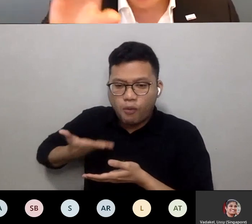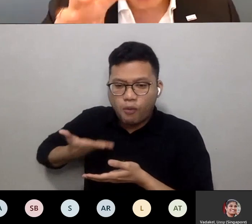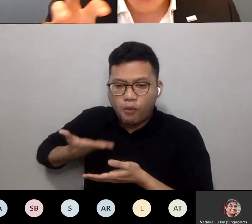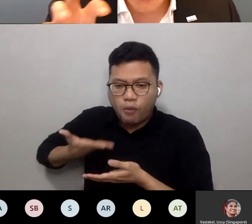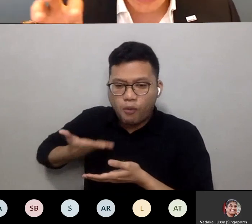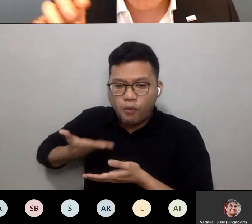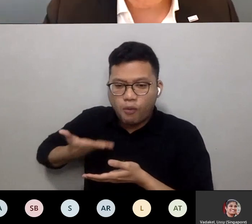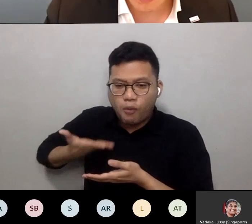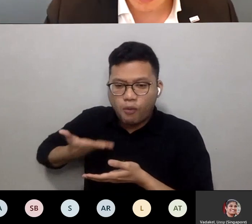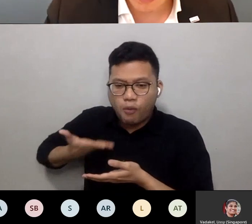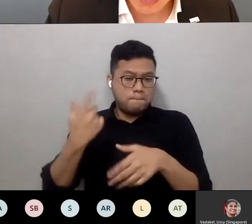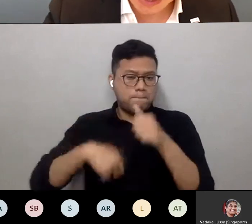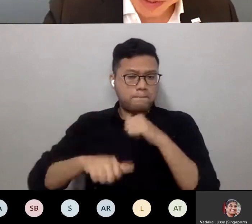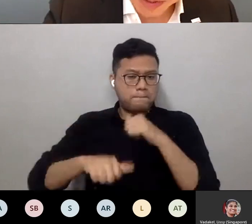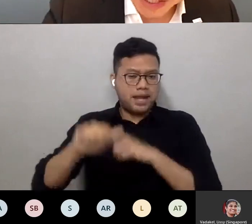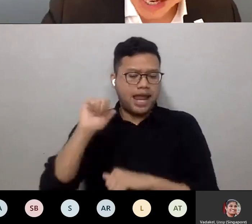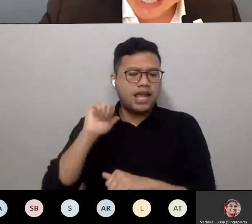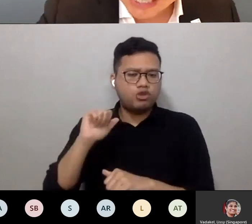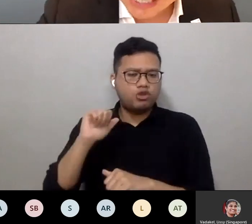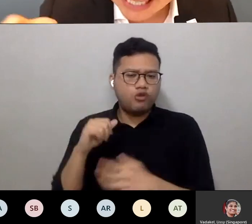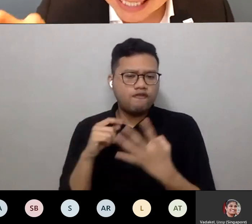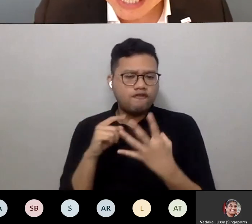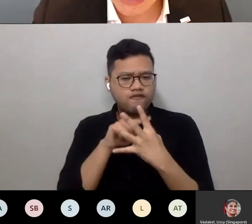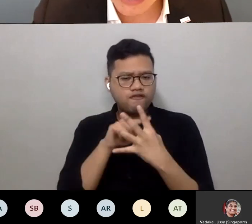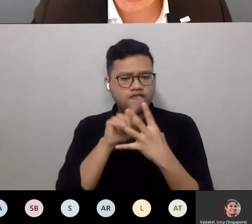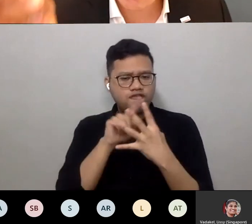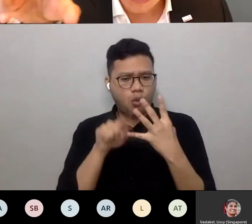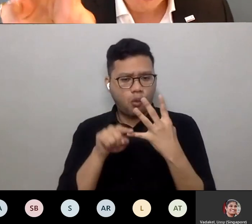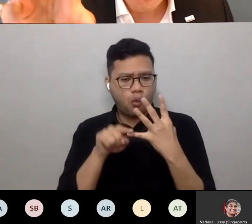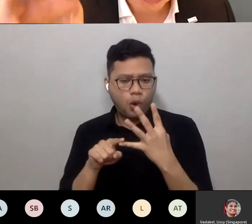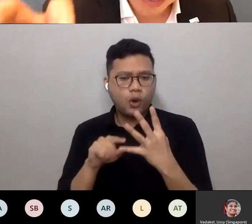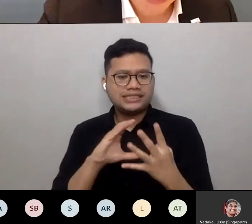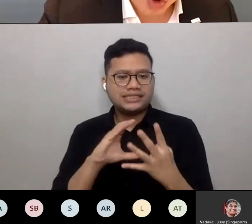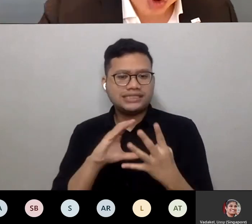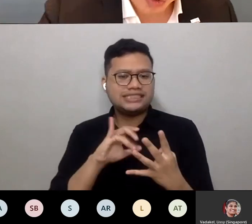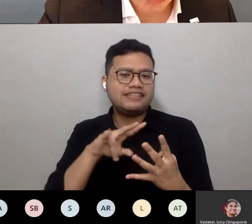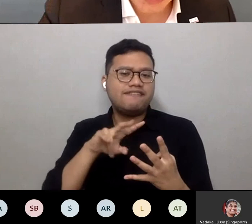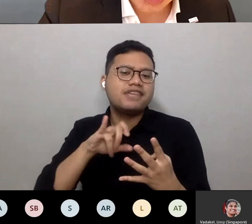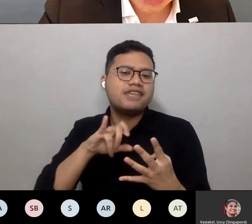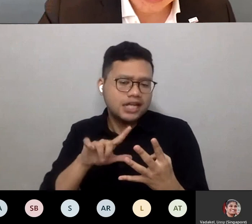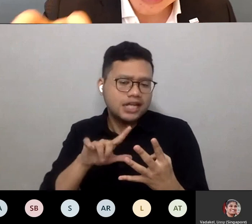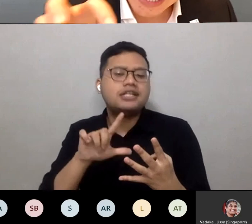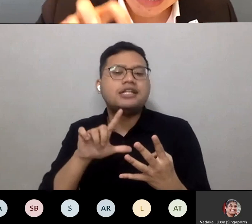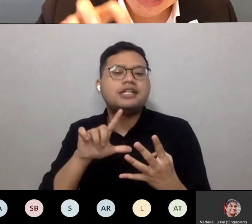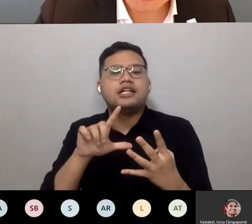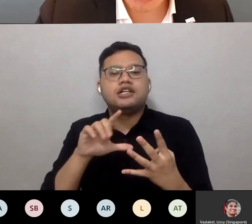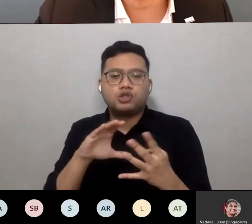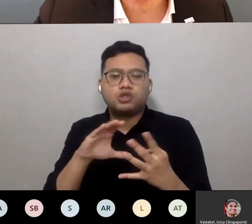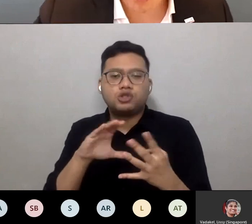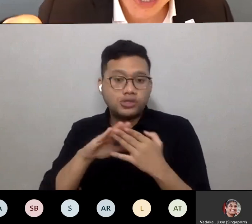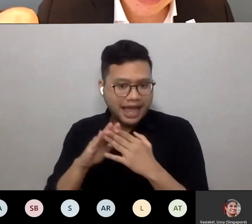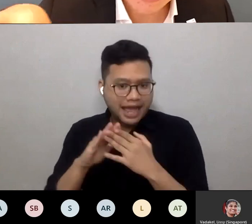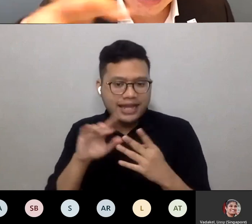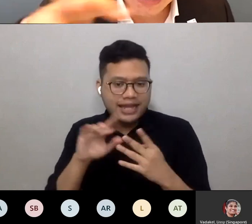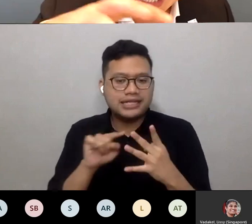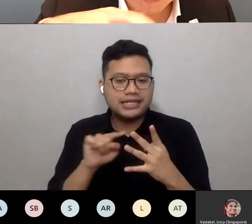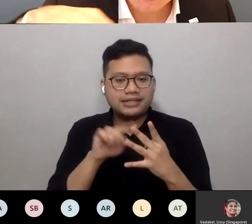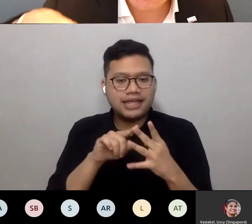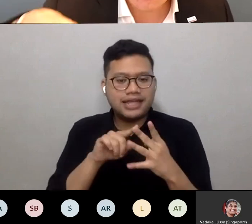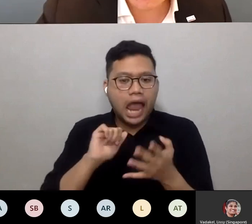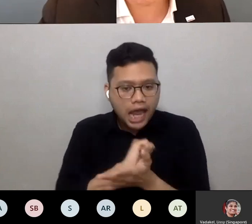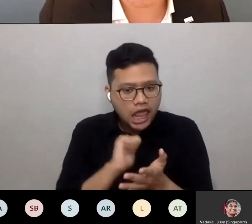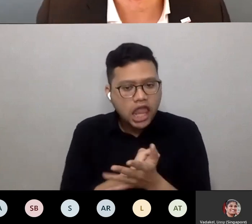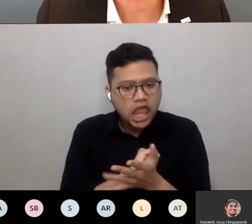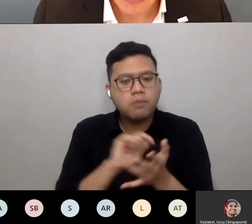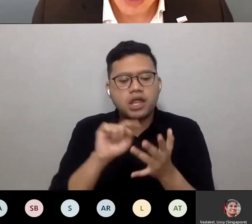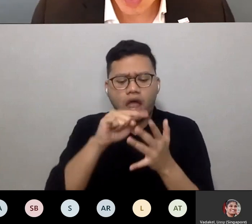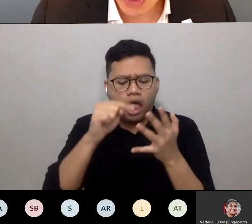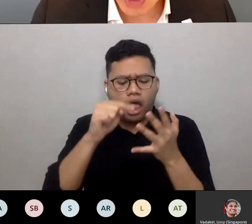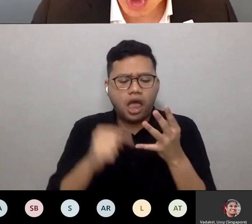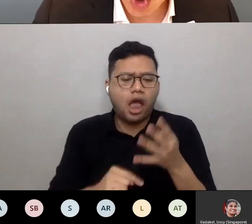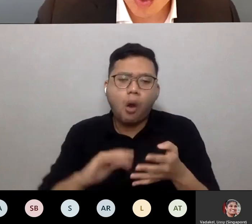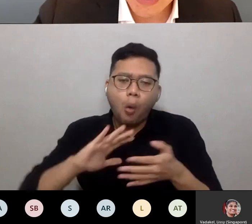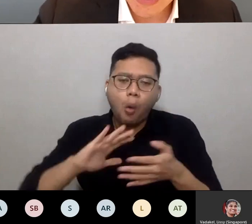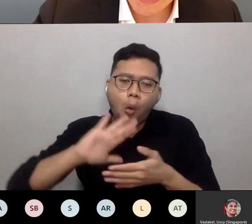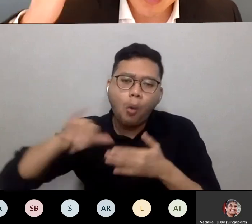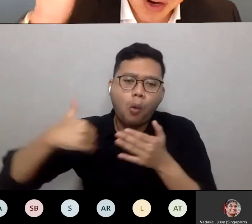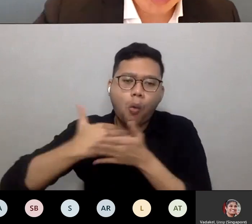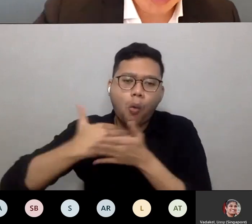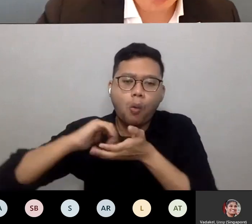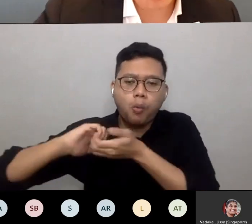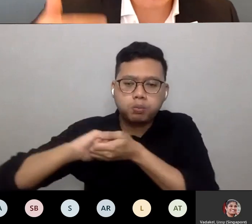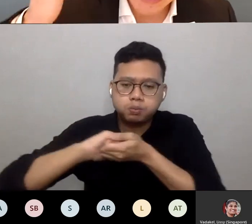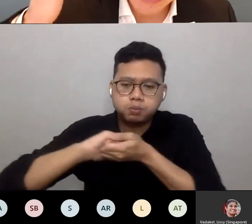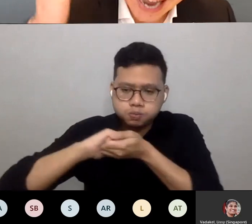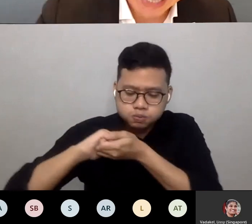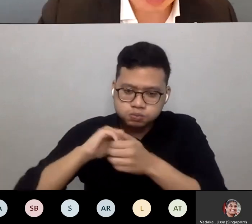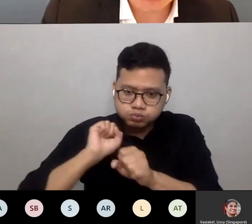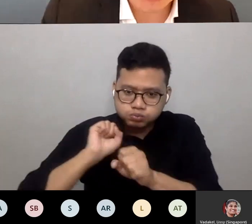four spheres of influence, civil society, state, private corporation and academia working collectively together to ensure